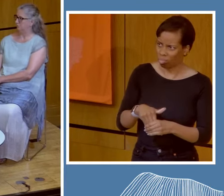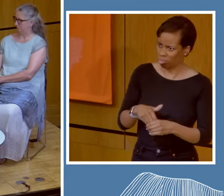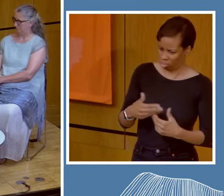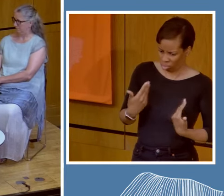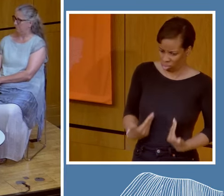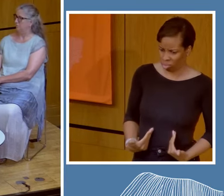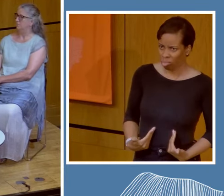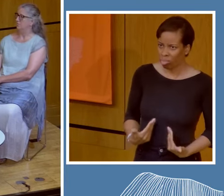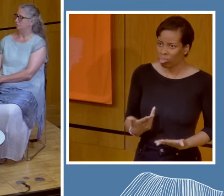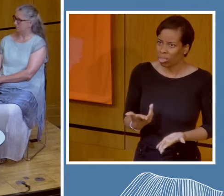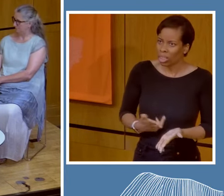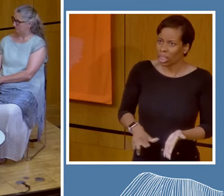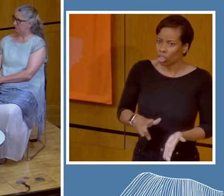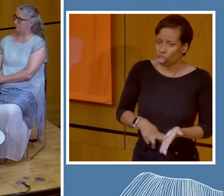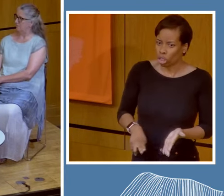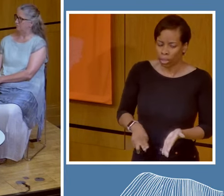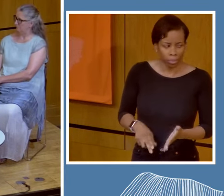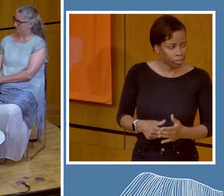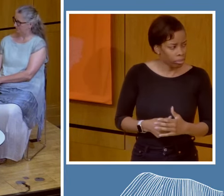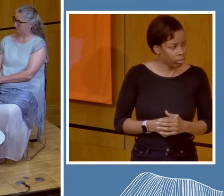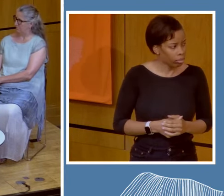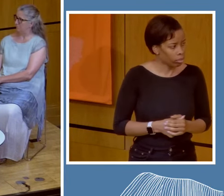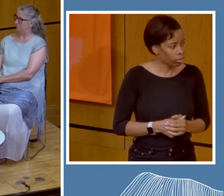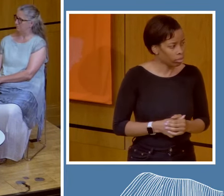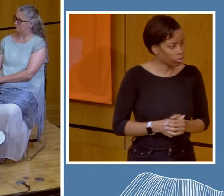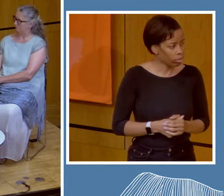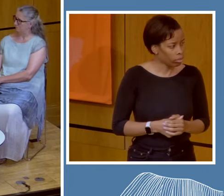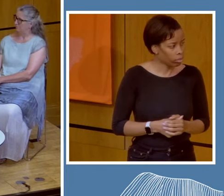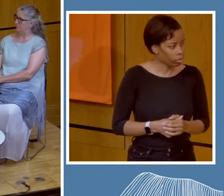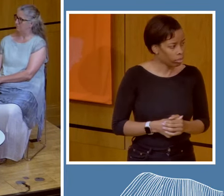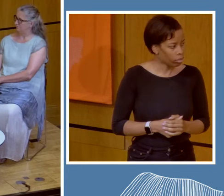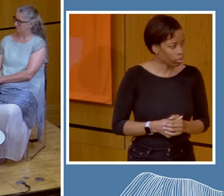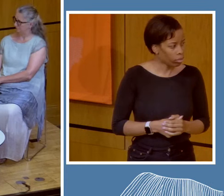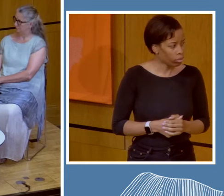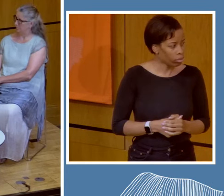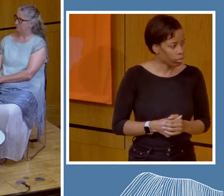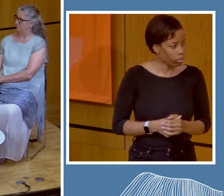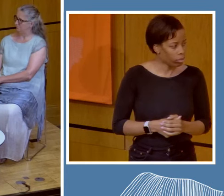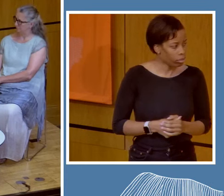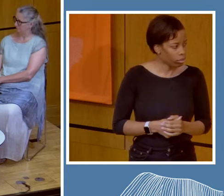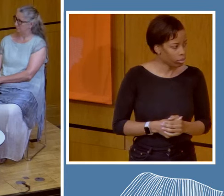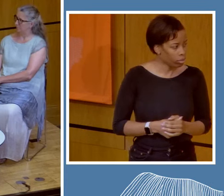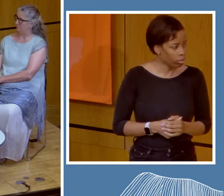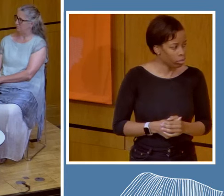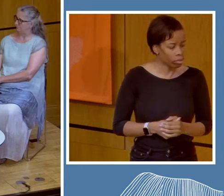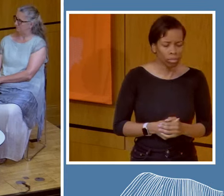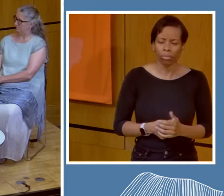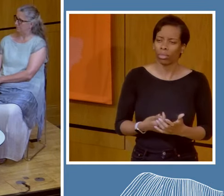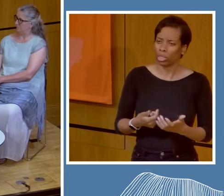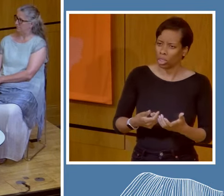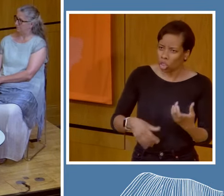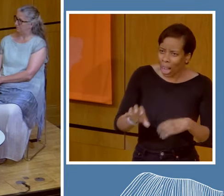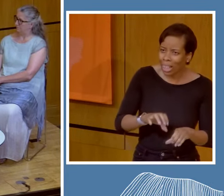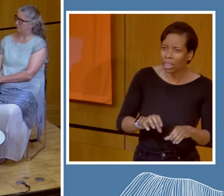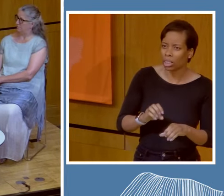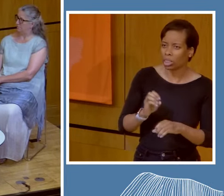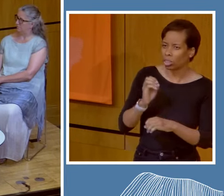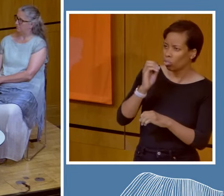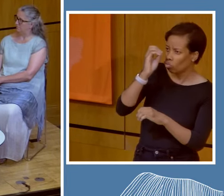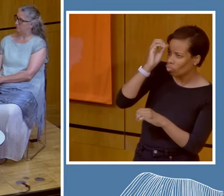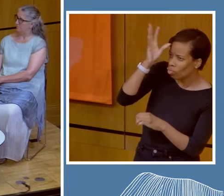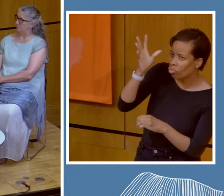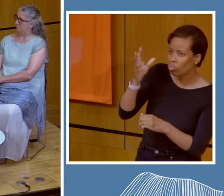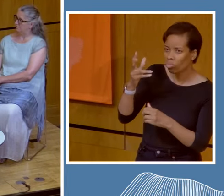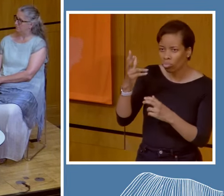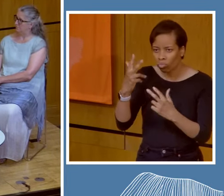nature. And the way I talk to that about with scientists, with researchers, and even with clinicians is that